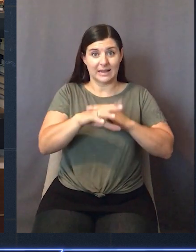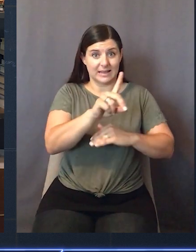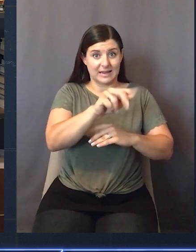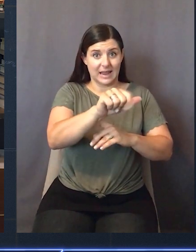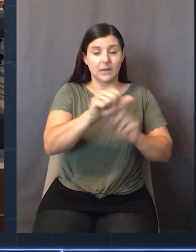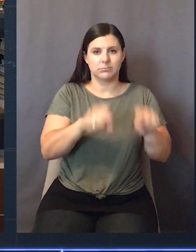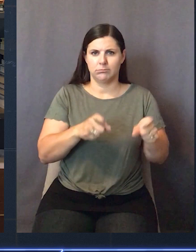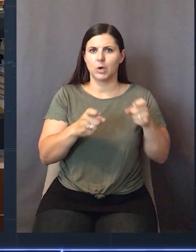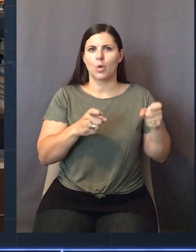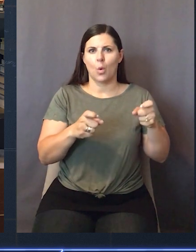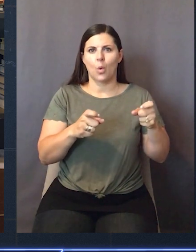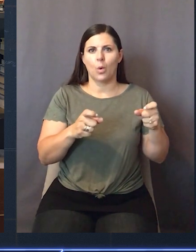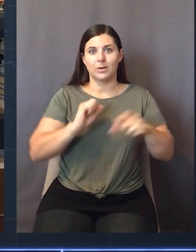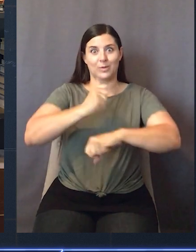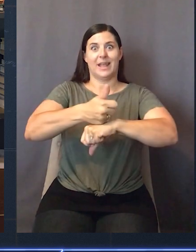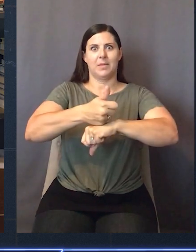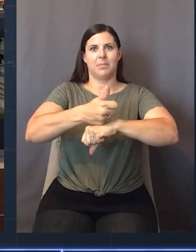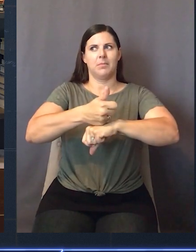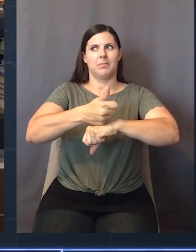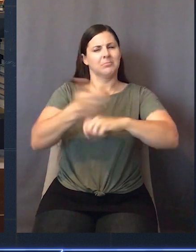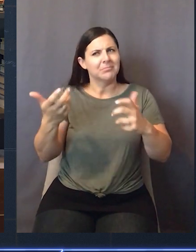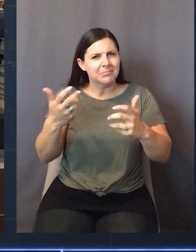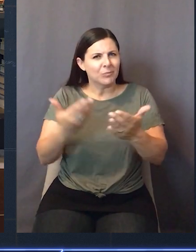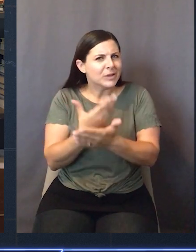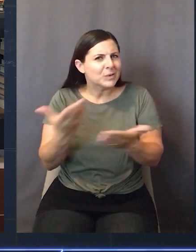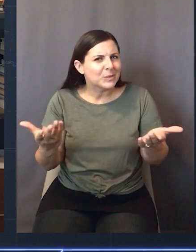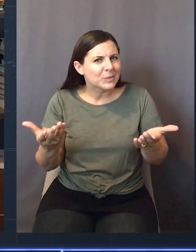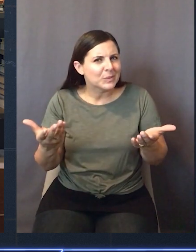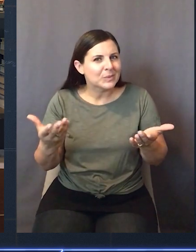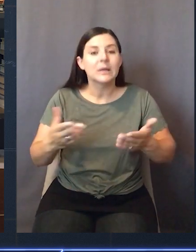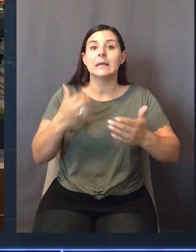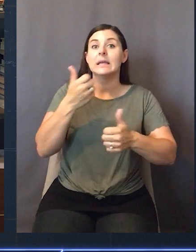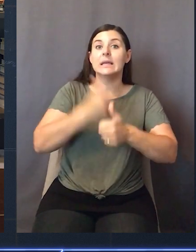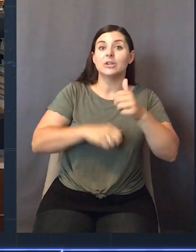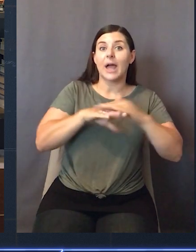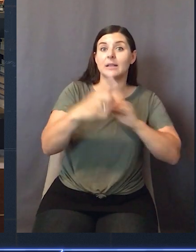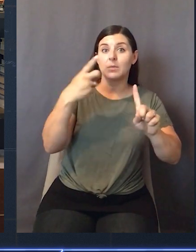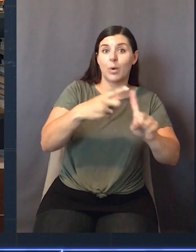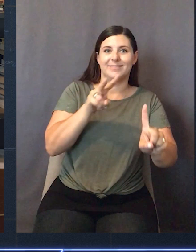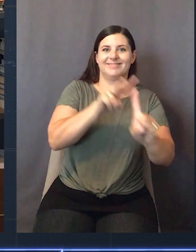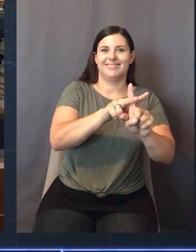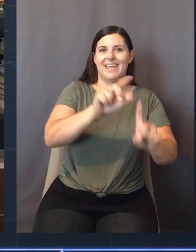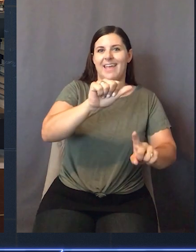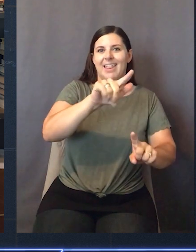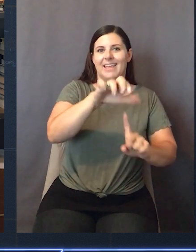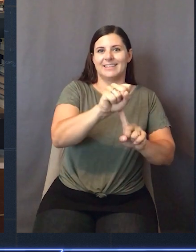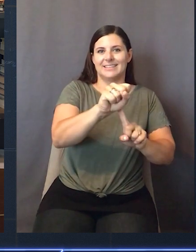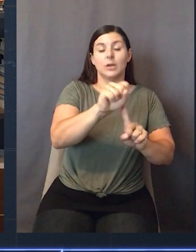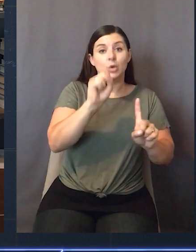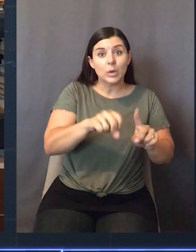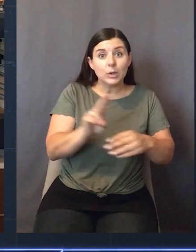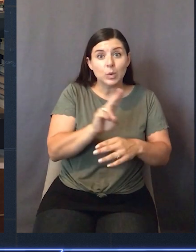data. So, with all that as a setup, what's actually new? Well, each access point now has an alias, and you can use that